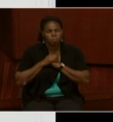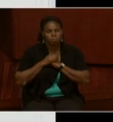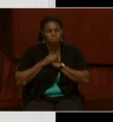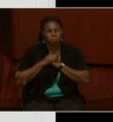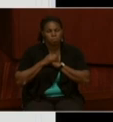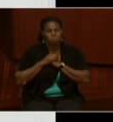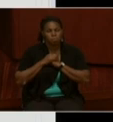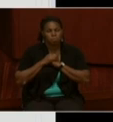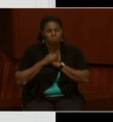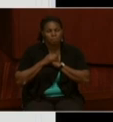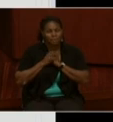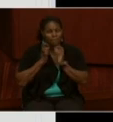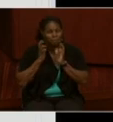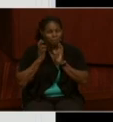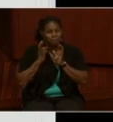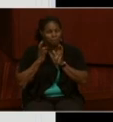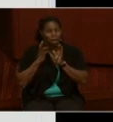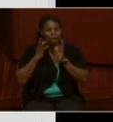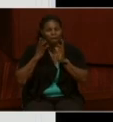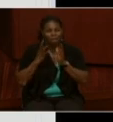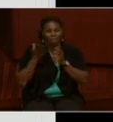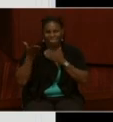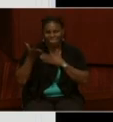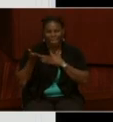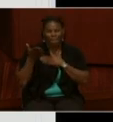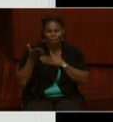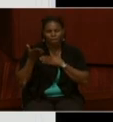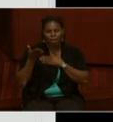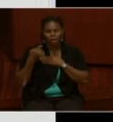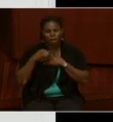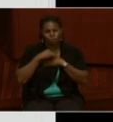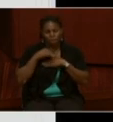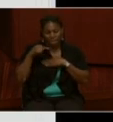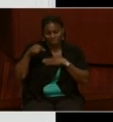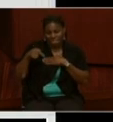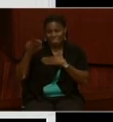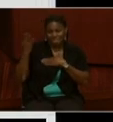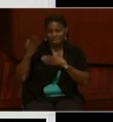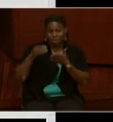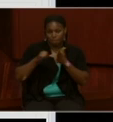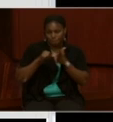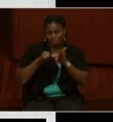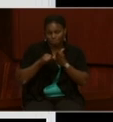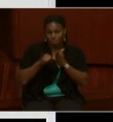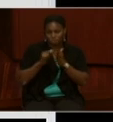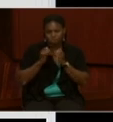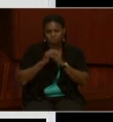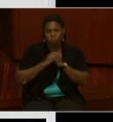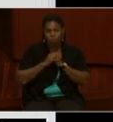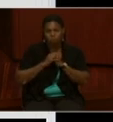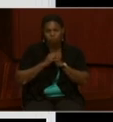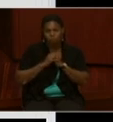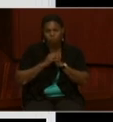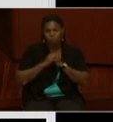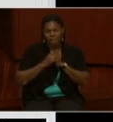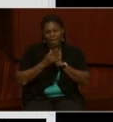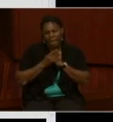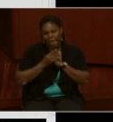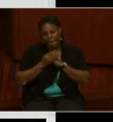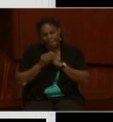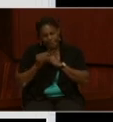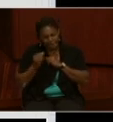Keep our fingers crossed. There we are. Then we come to this page and...